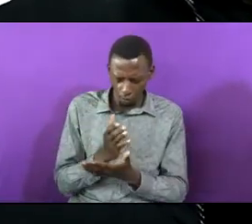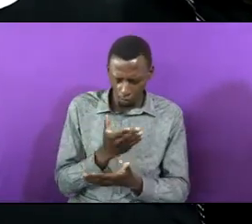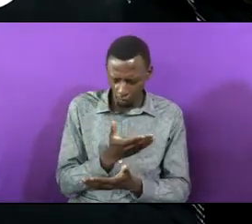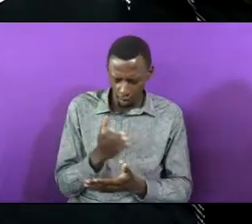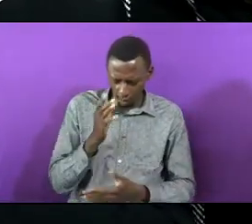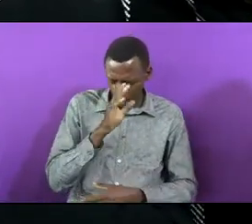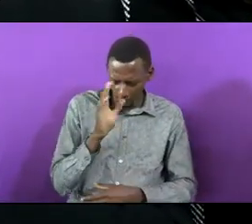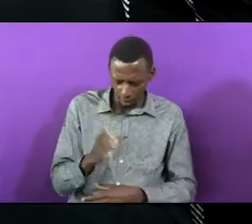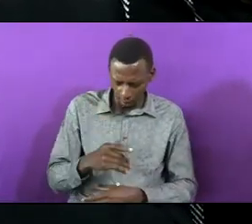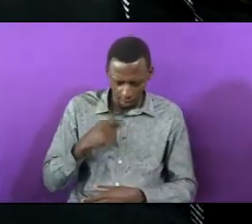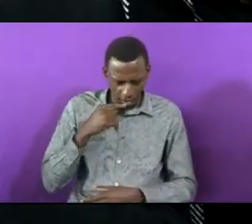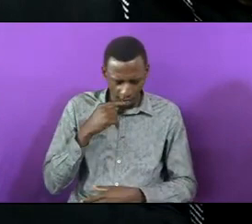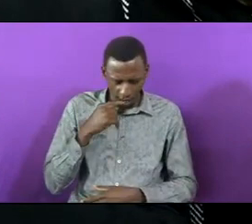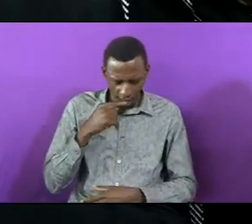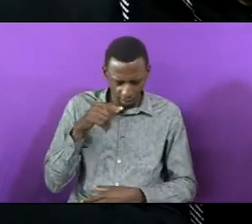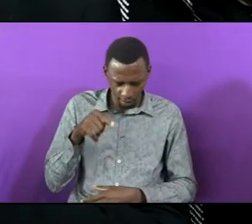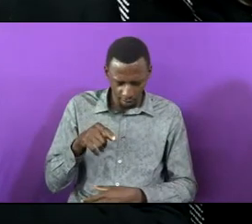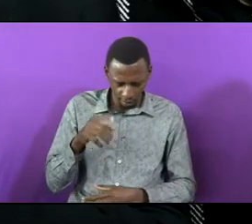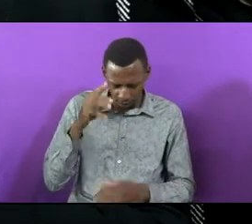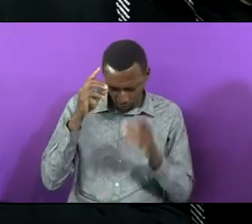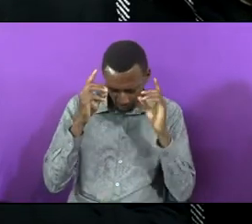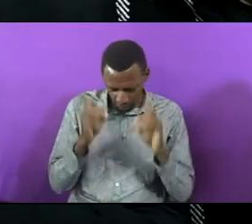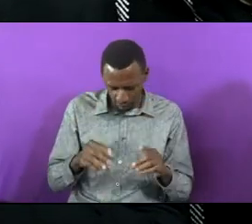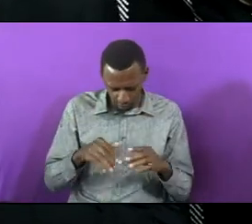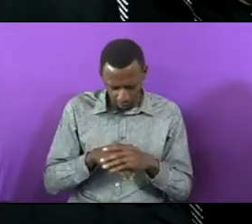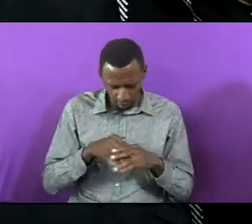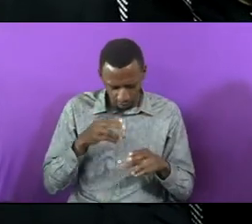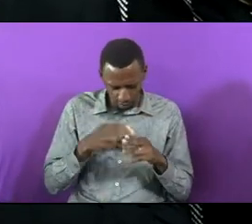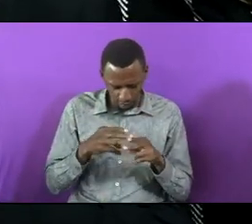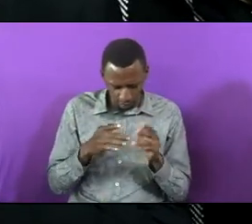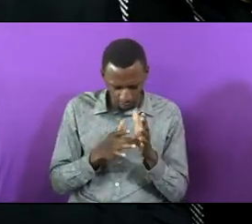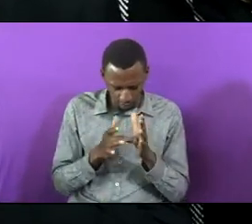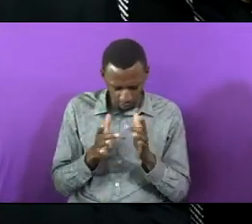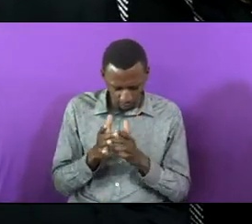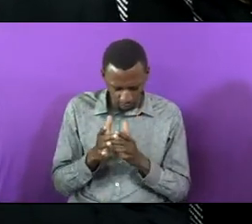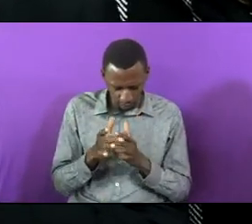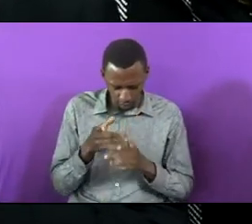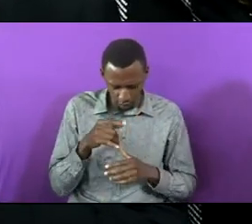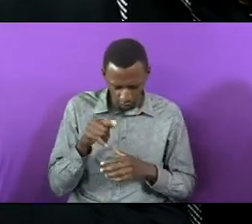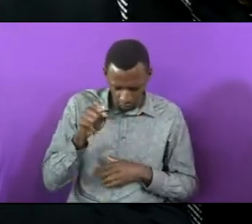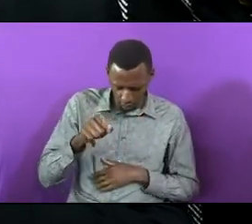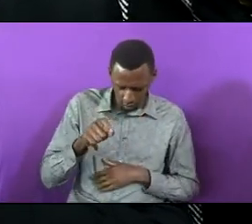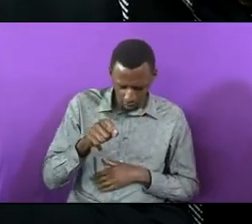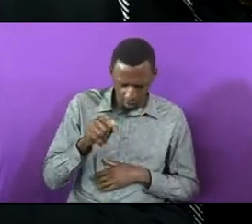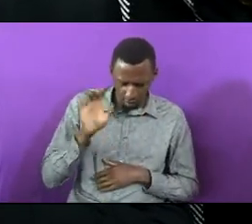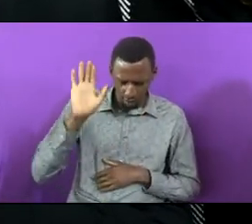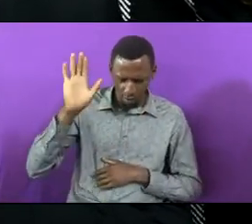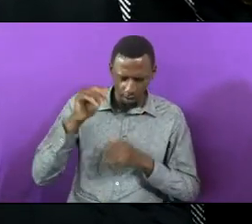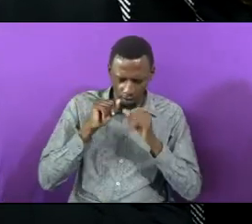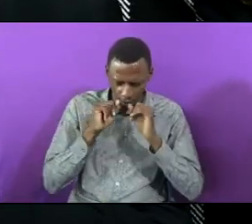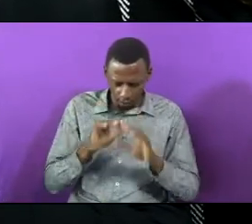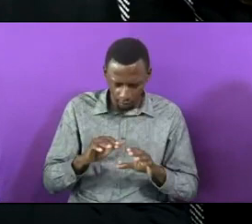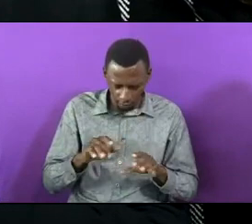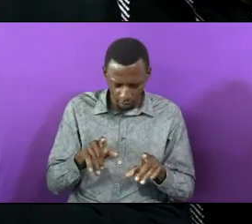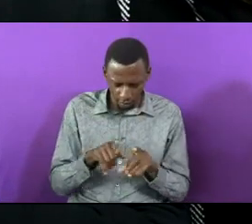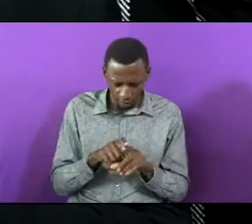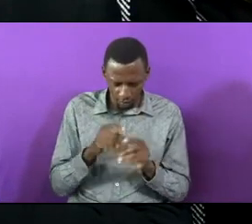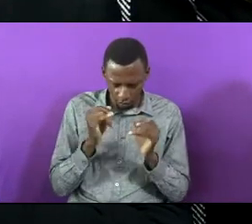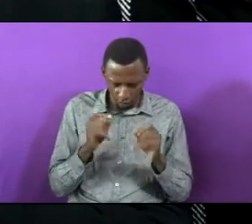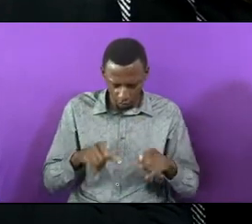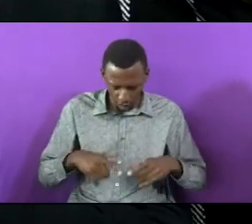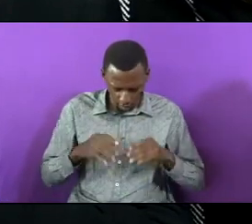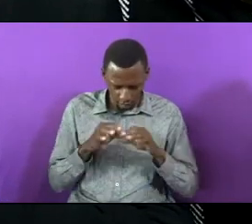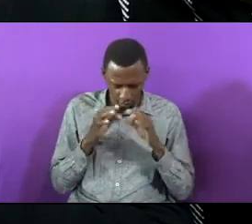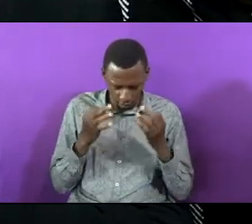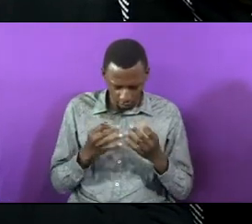in Jesus name we need your blessings Lord as new life family have mercy on us